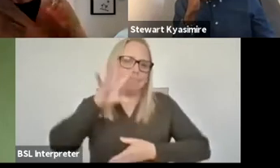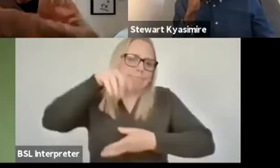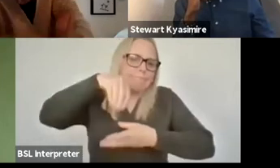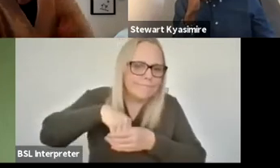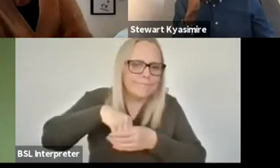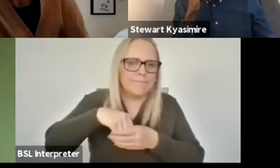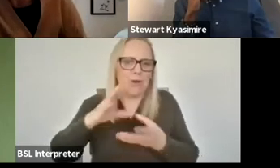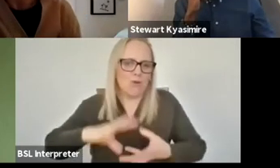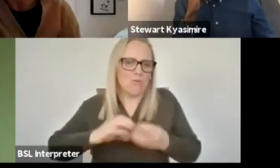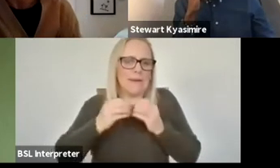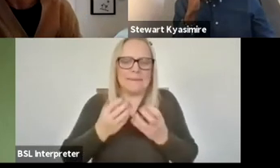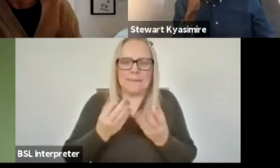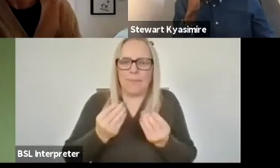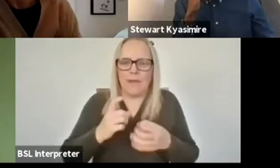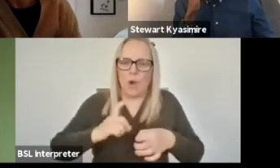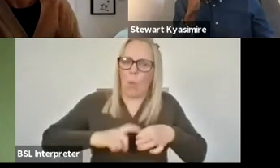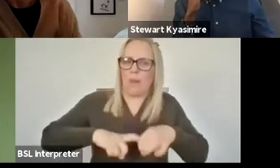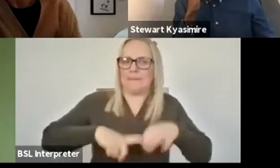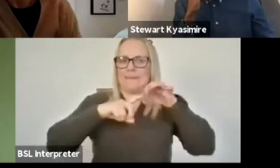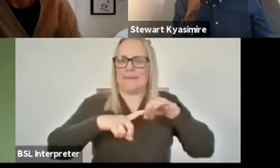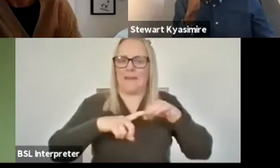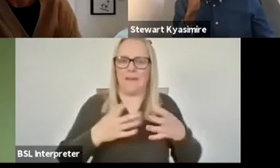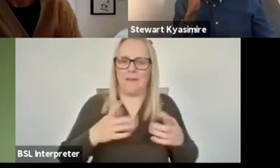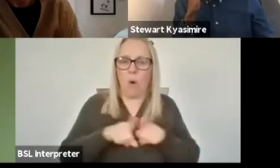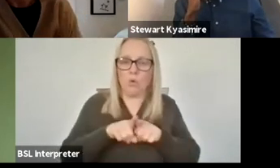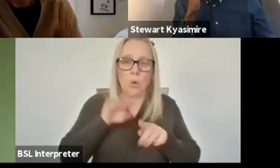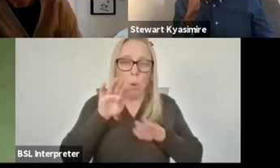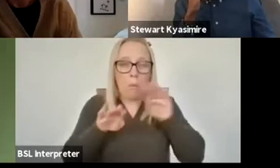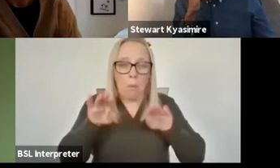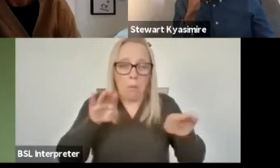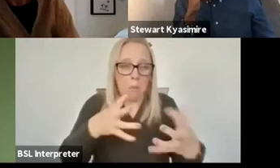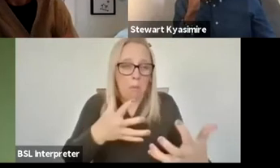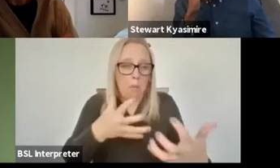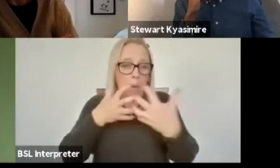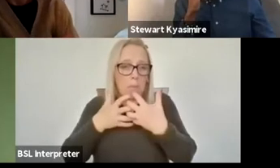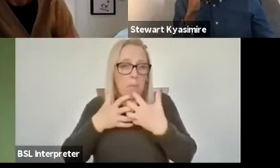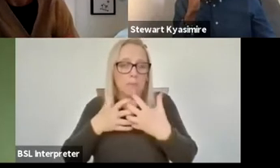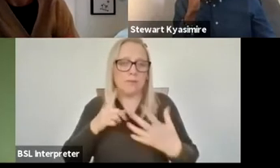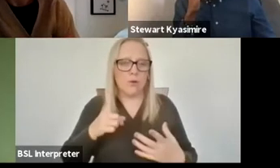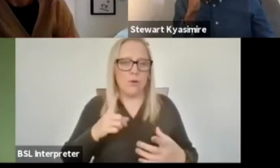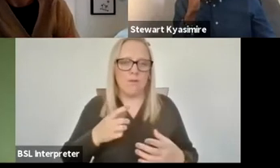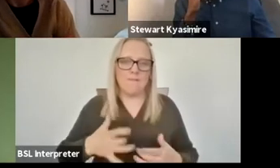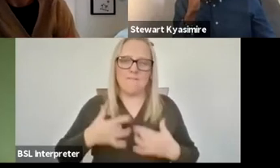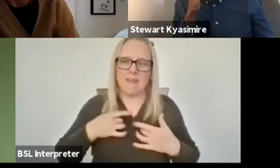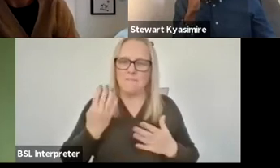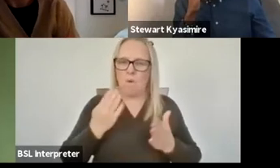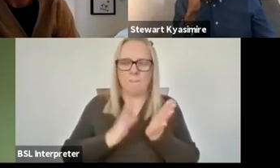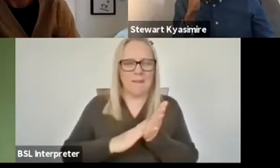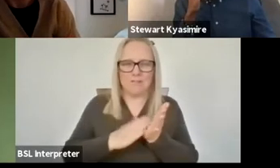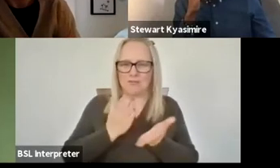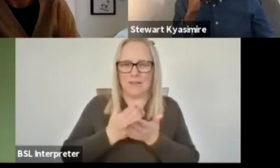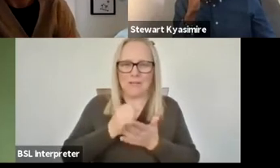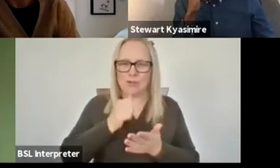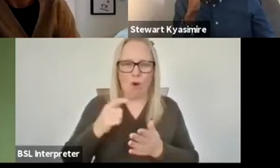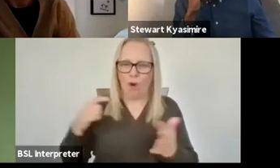um or you know engagement so so in a sense it feels to me like um we just mustn't be in too much of a hurry to to